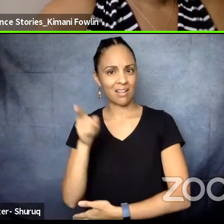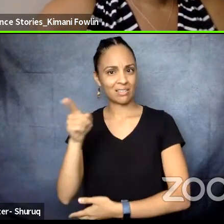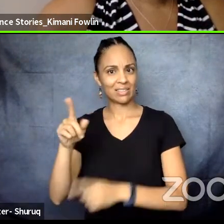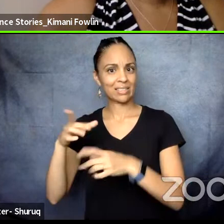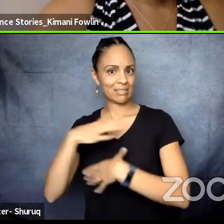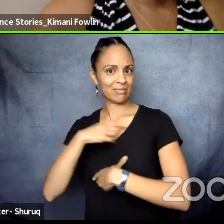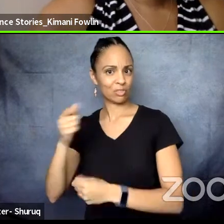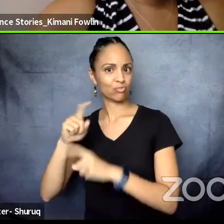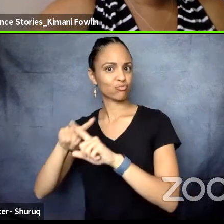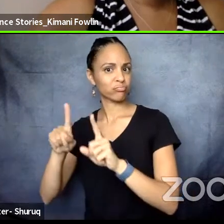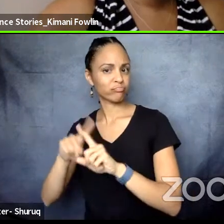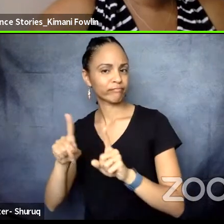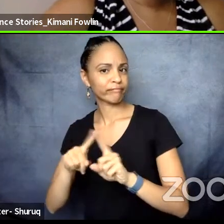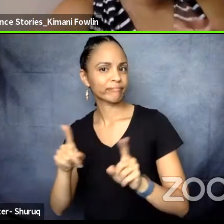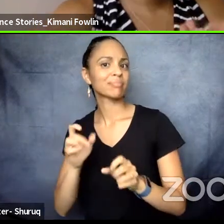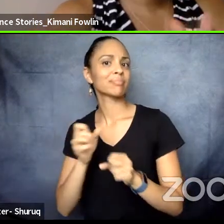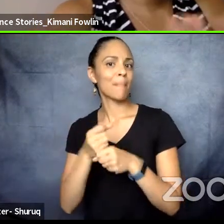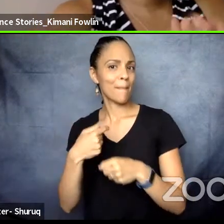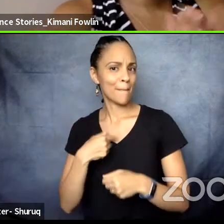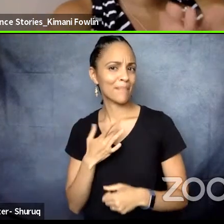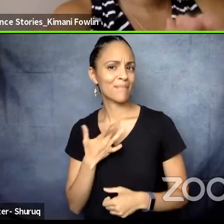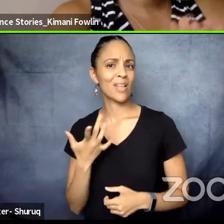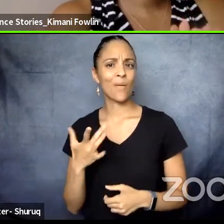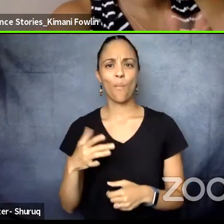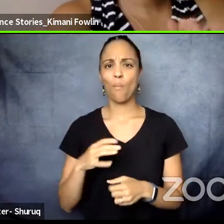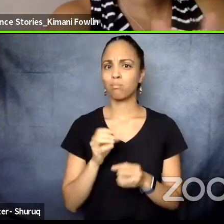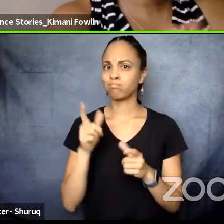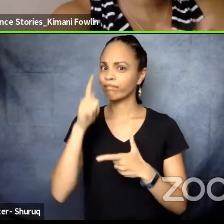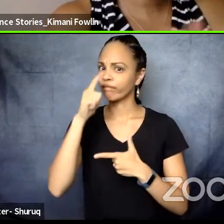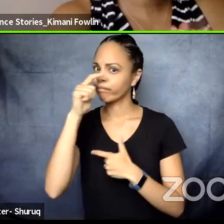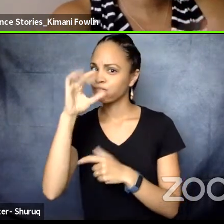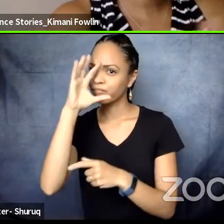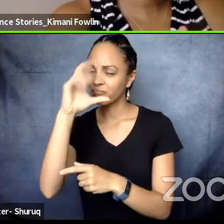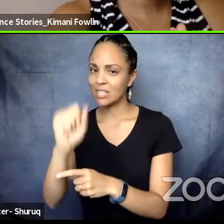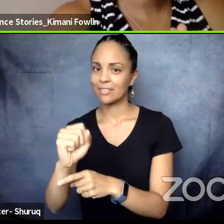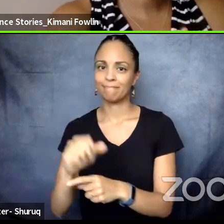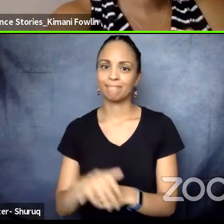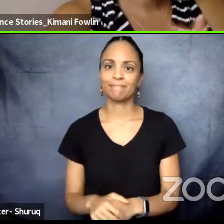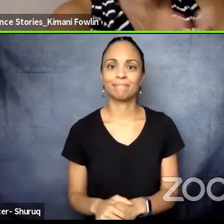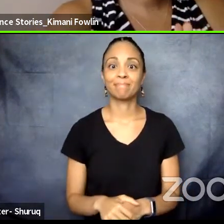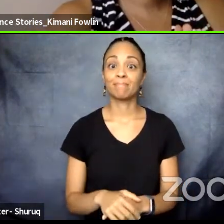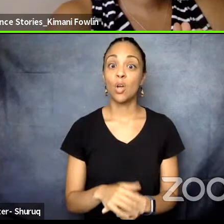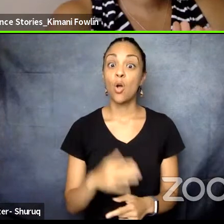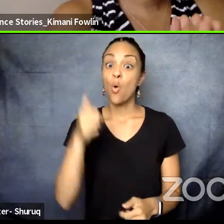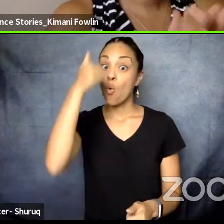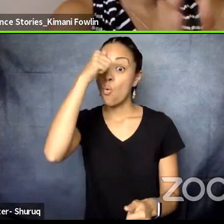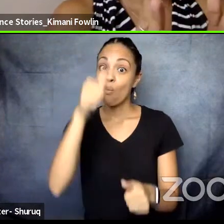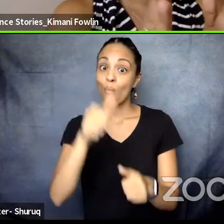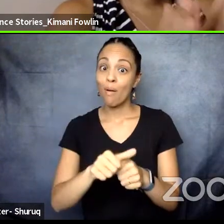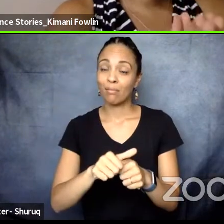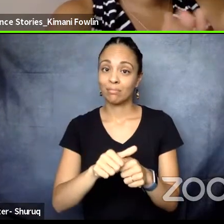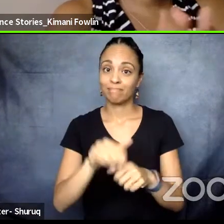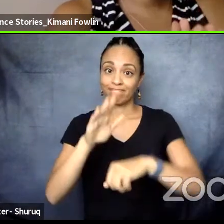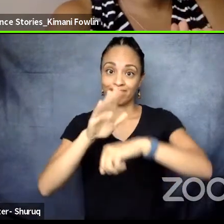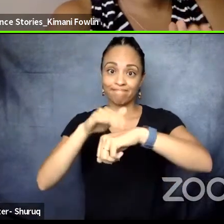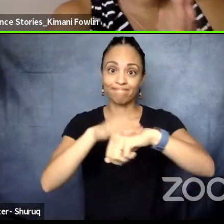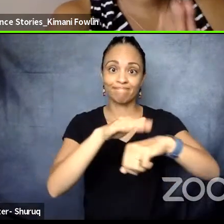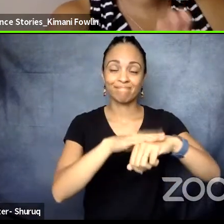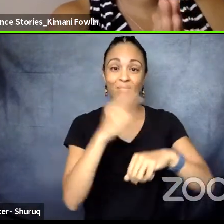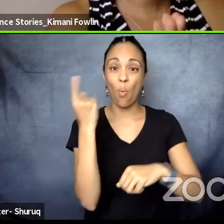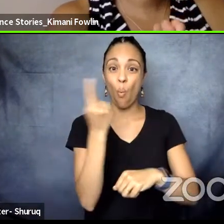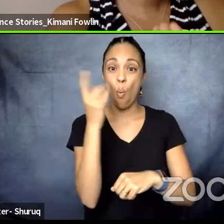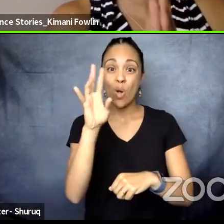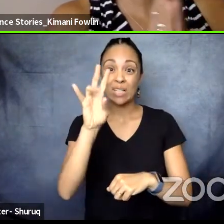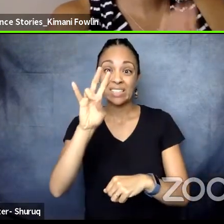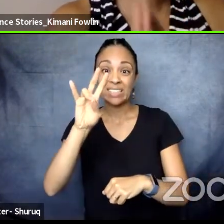So before I pass it over to Nick, I just want to remind everybody, 67 days left until the voting time.